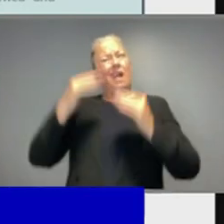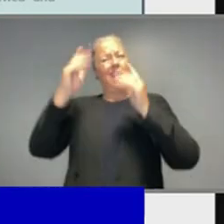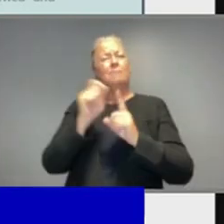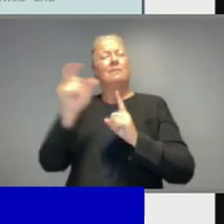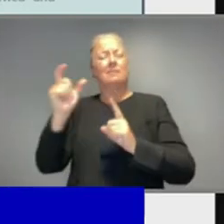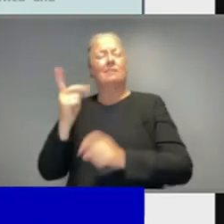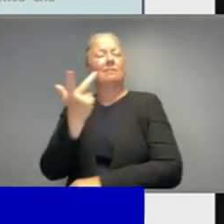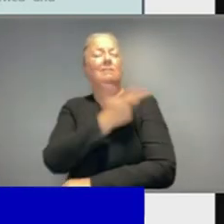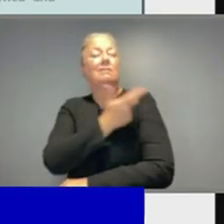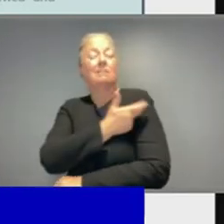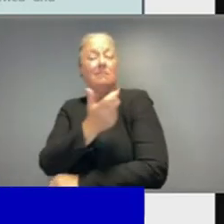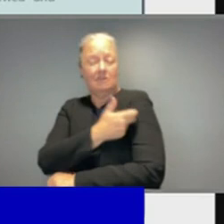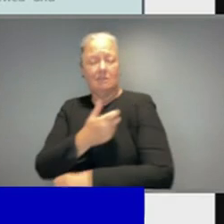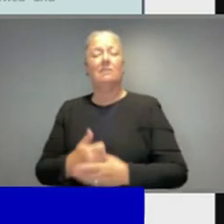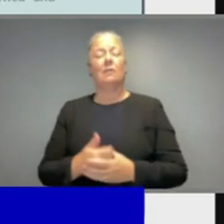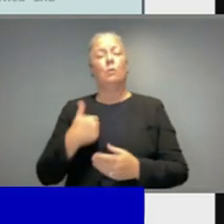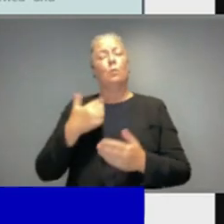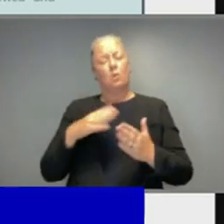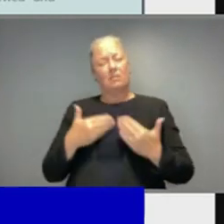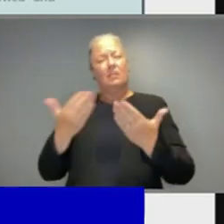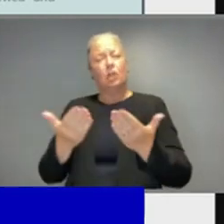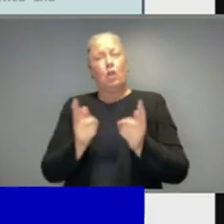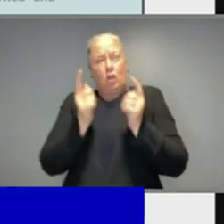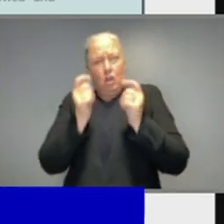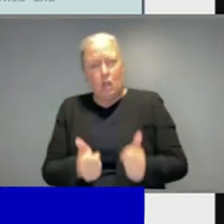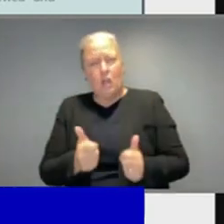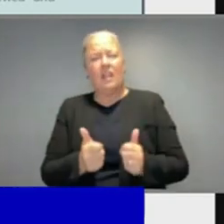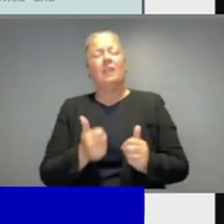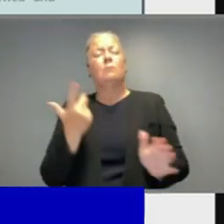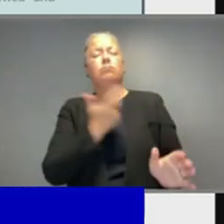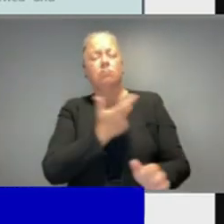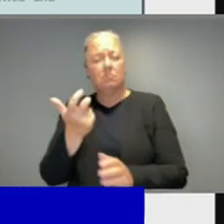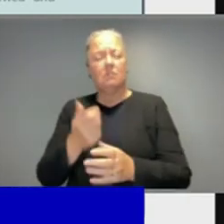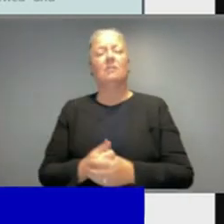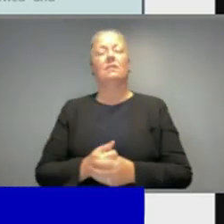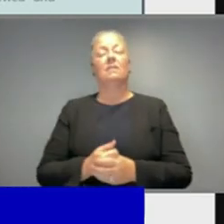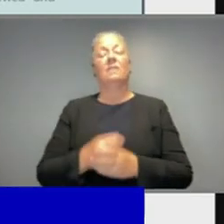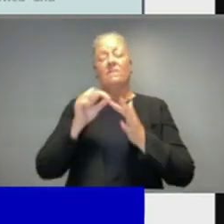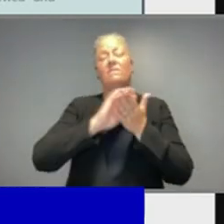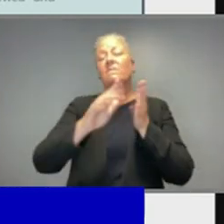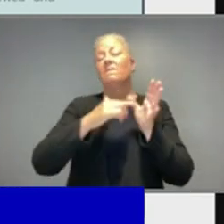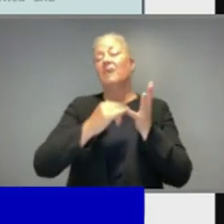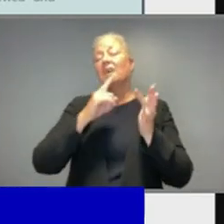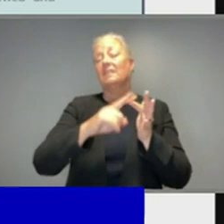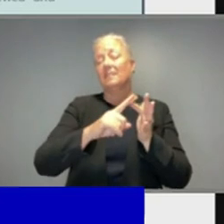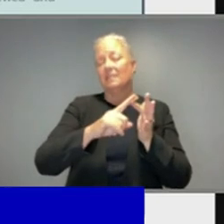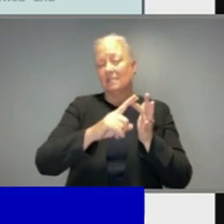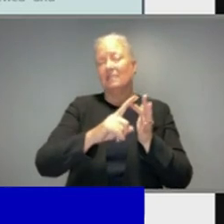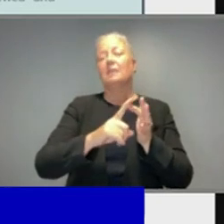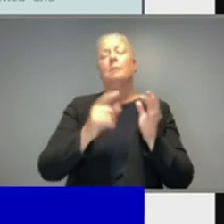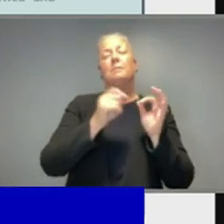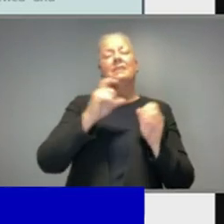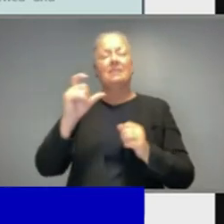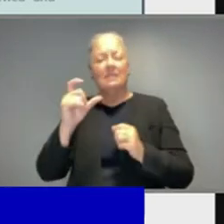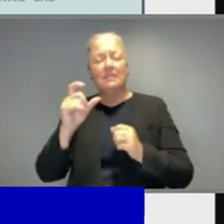by offering all adults a vaccine earlier. And in phase B and C, we are recommending based on the